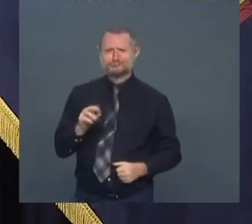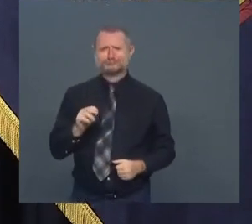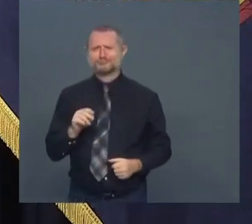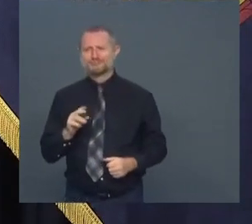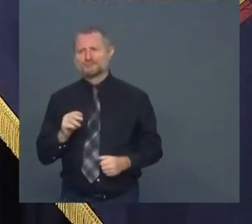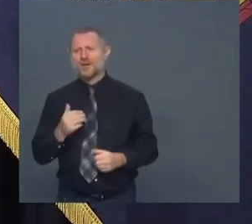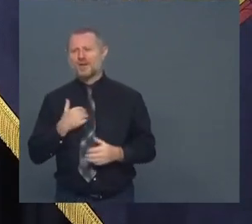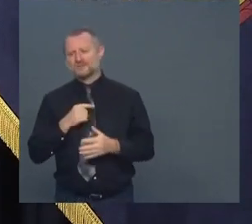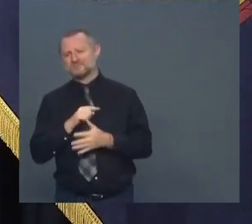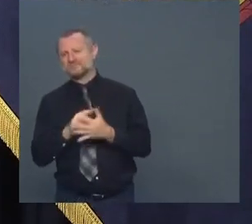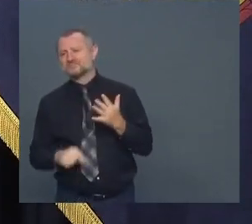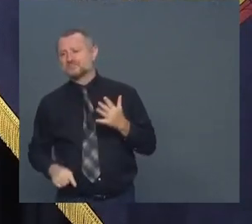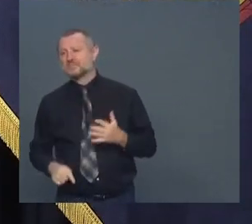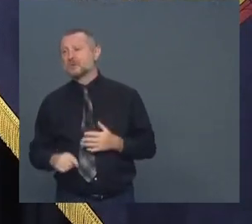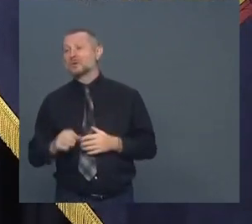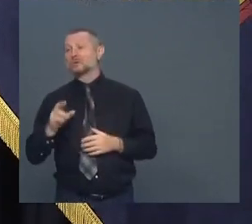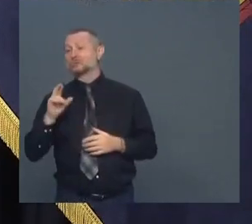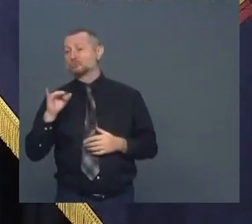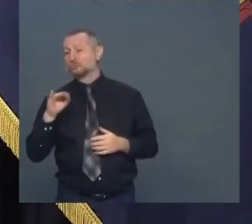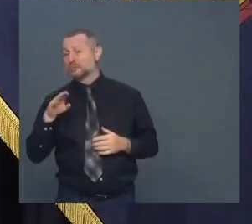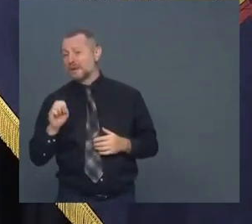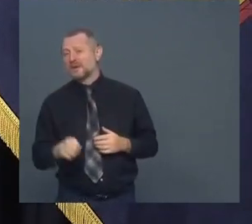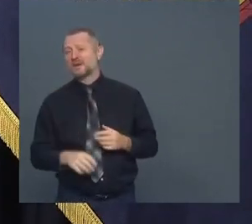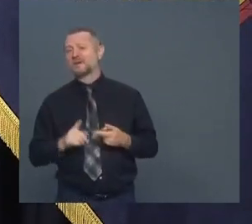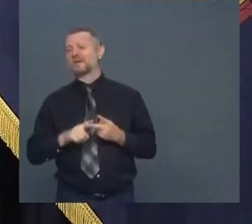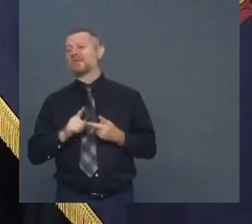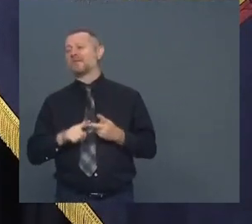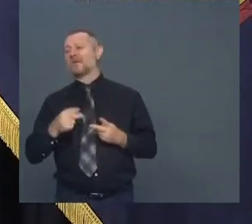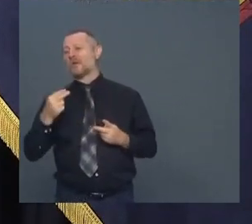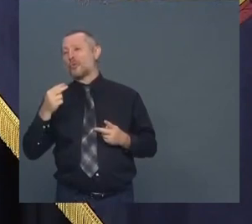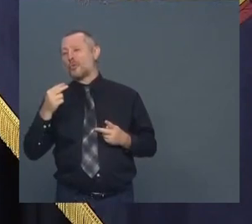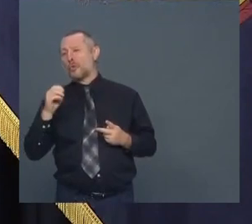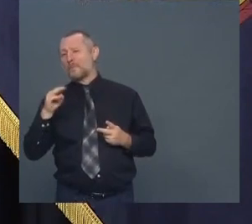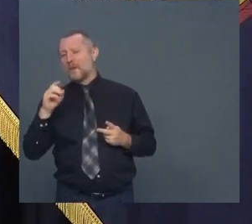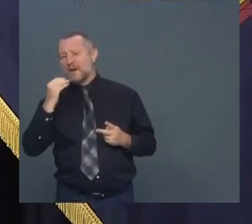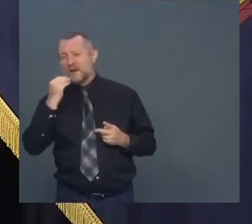Crime. Homeless. Quality of life.